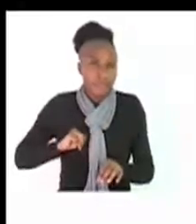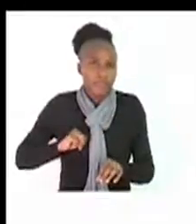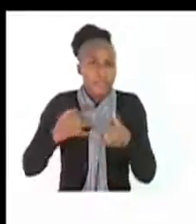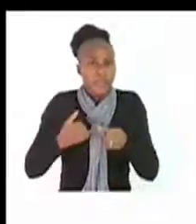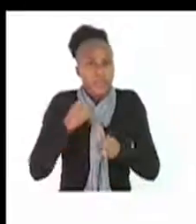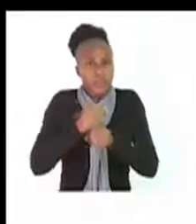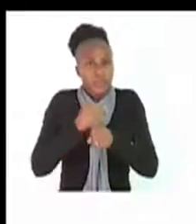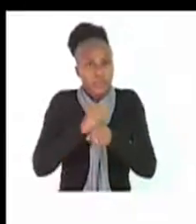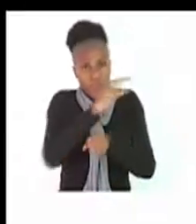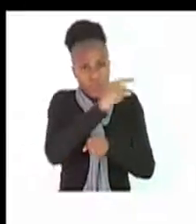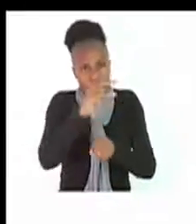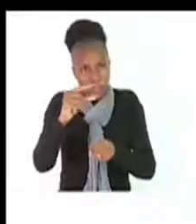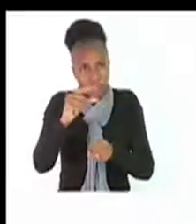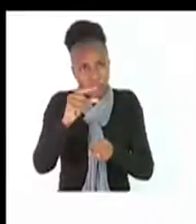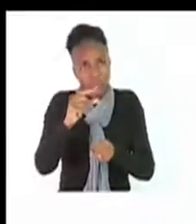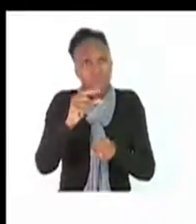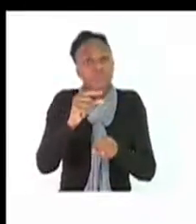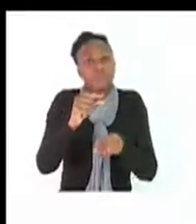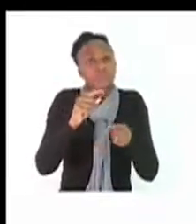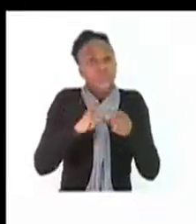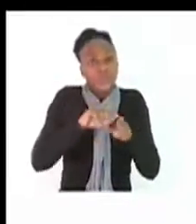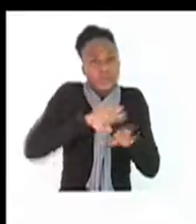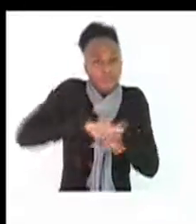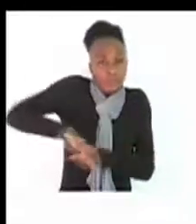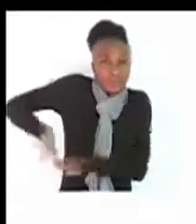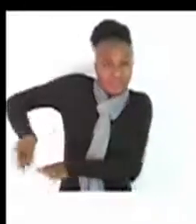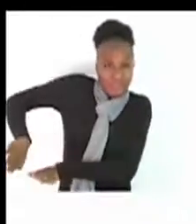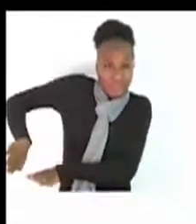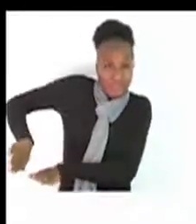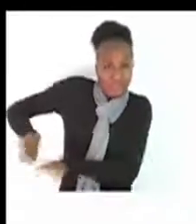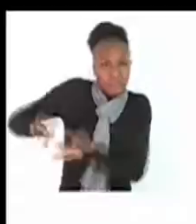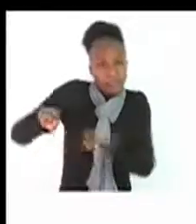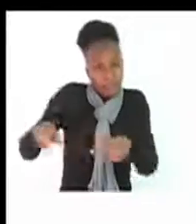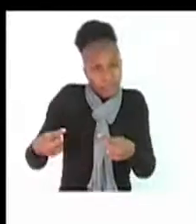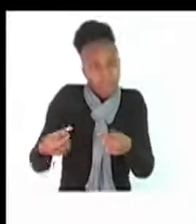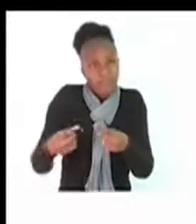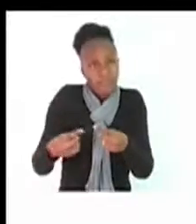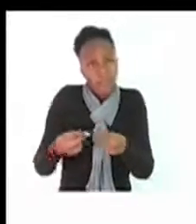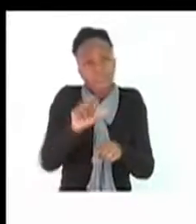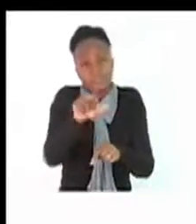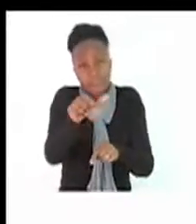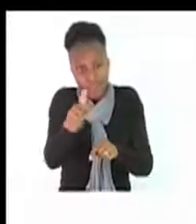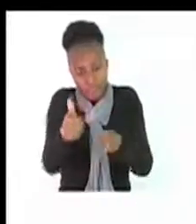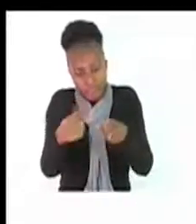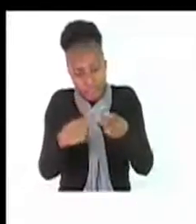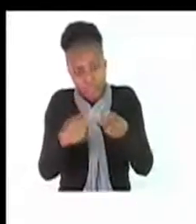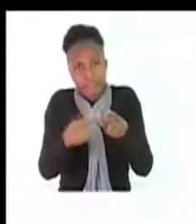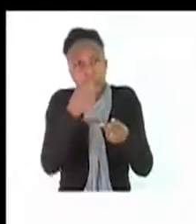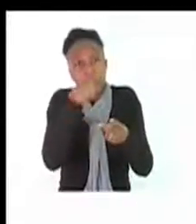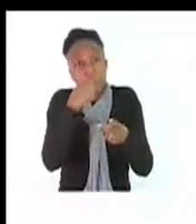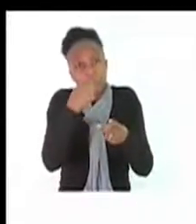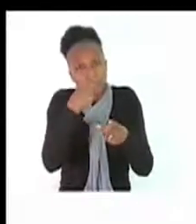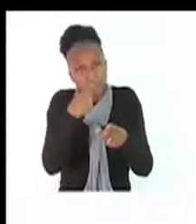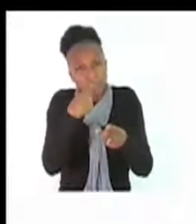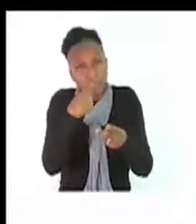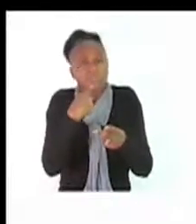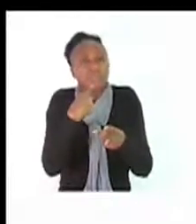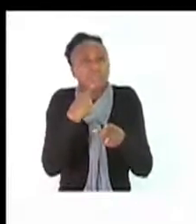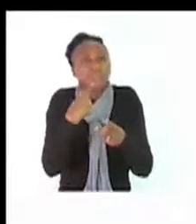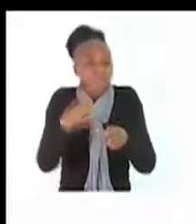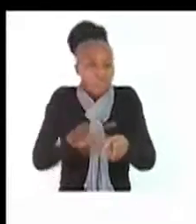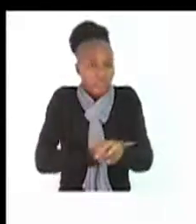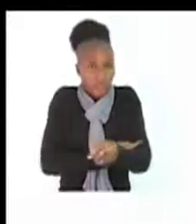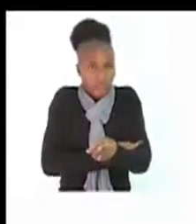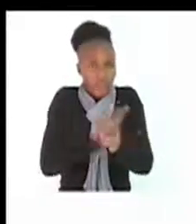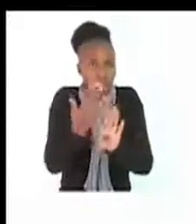Abstinence. To stay away from something. Contraceptives. These are methods used to prevent a woman from becoming pregnant.